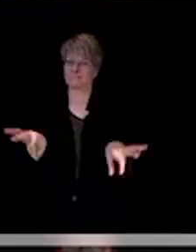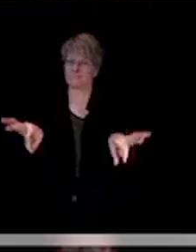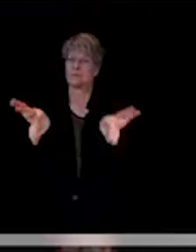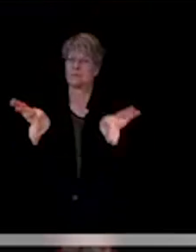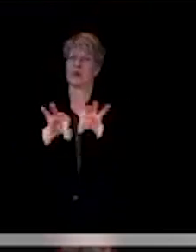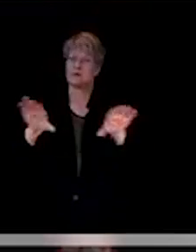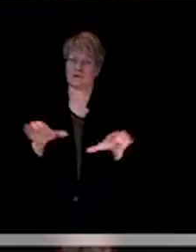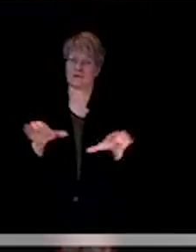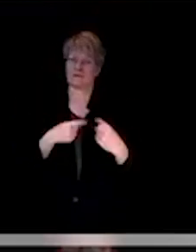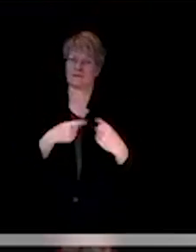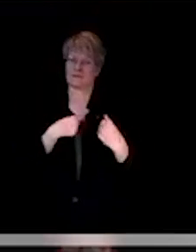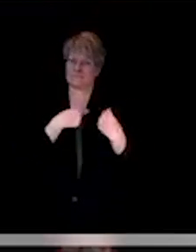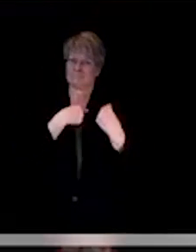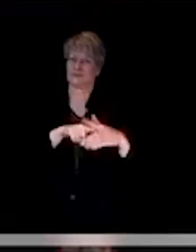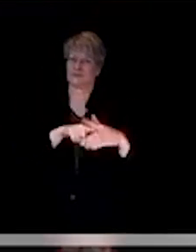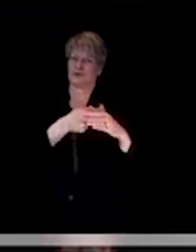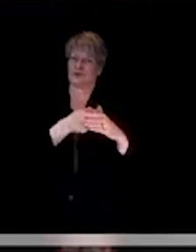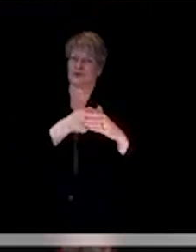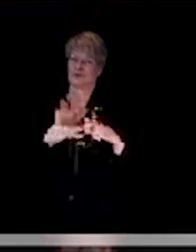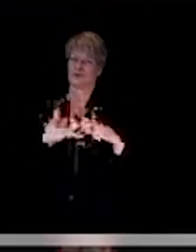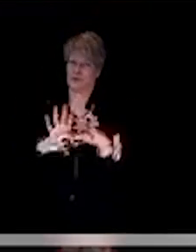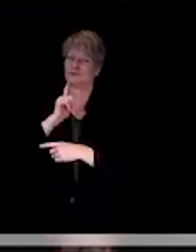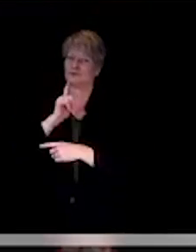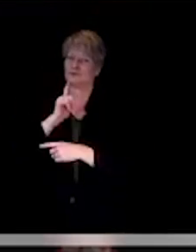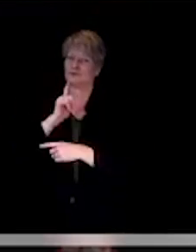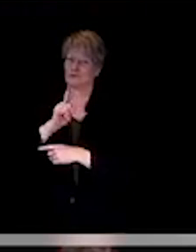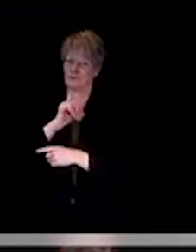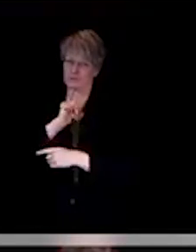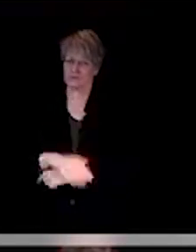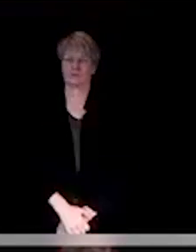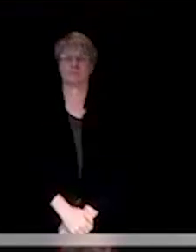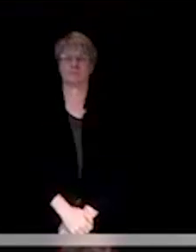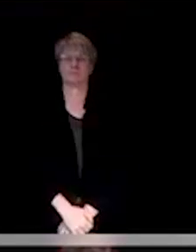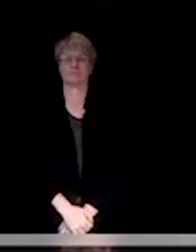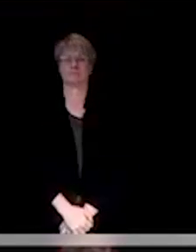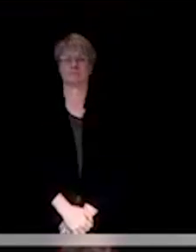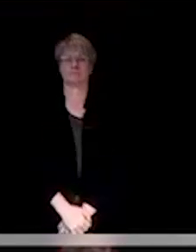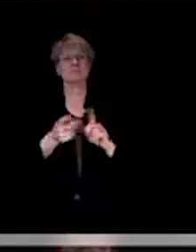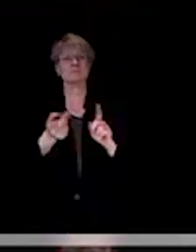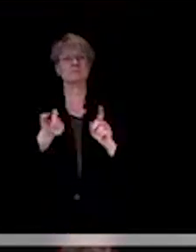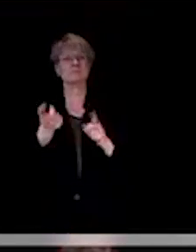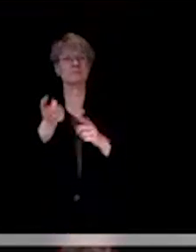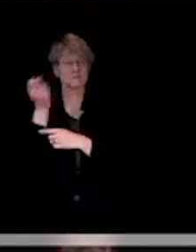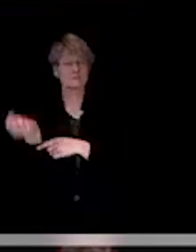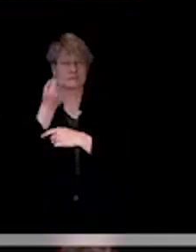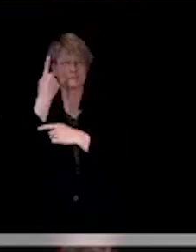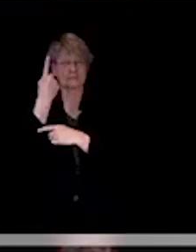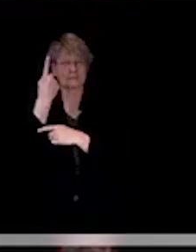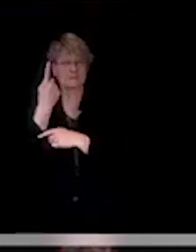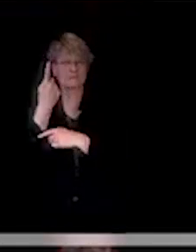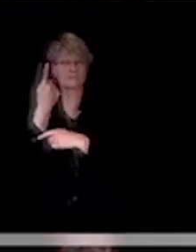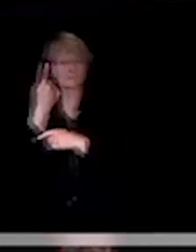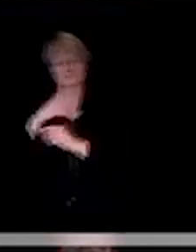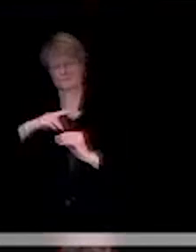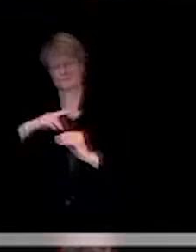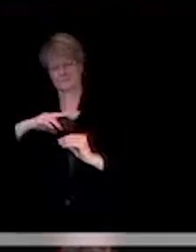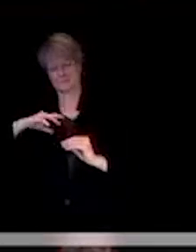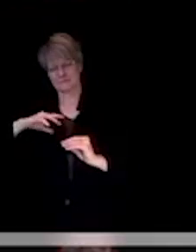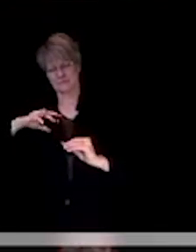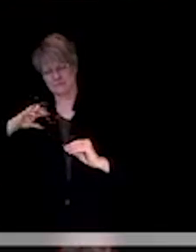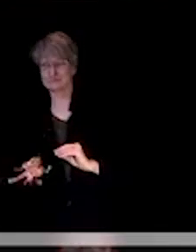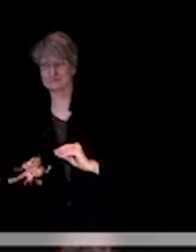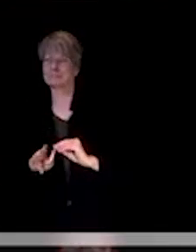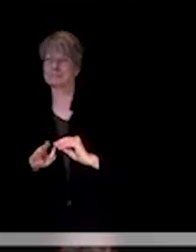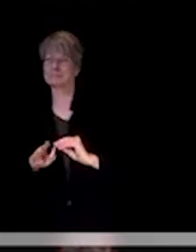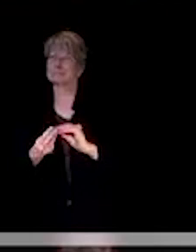all along. So, that is absolutely true. What was recently added, I believe it was not this last Friday, but